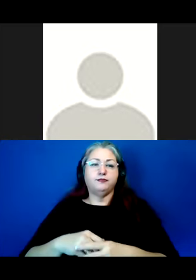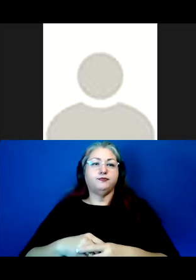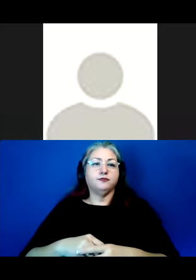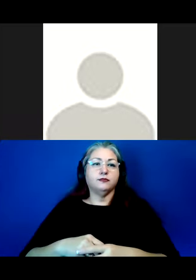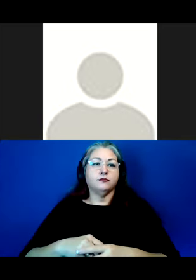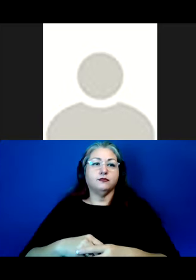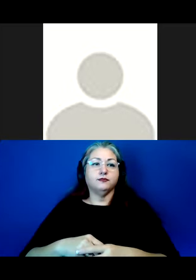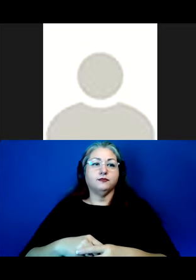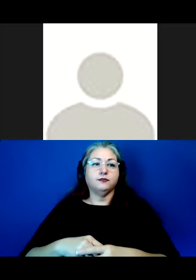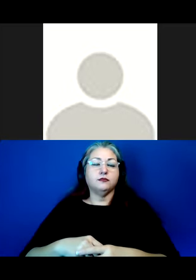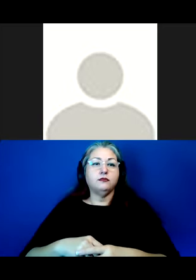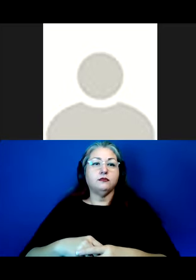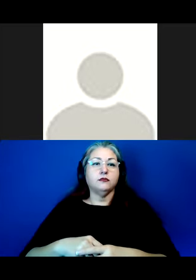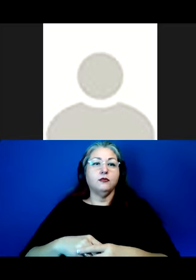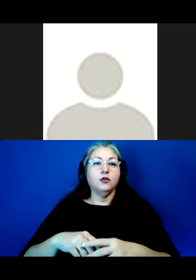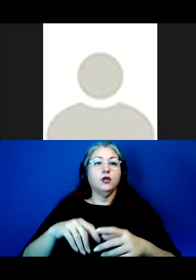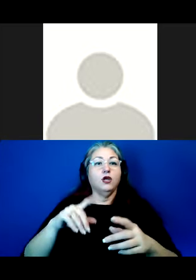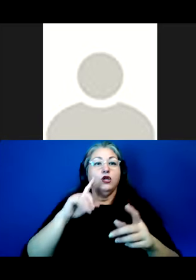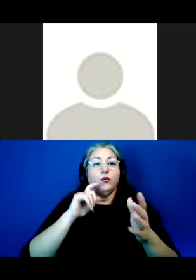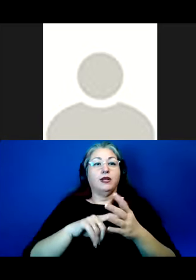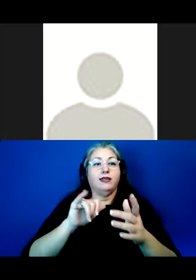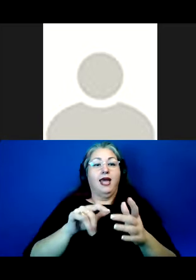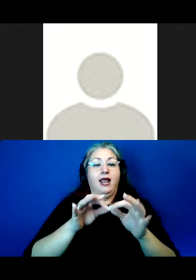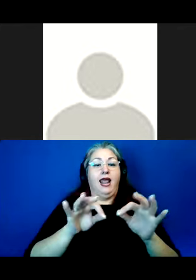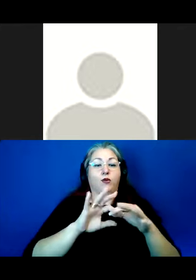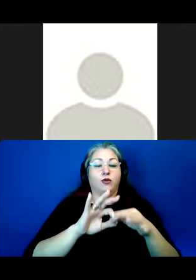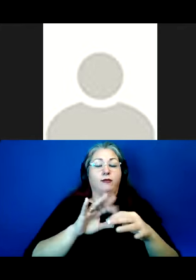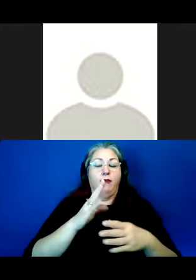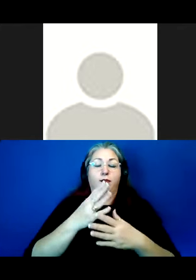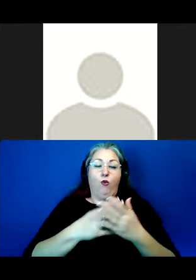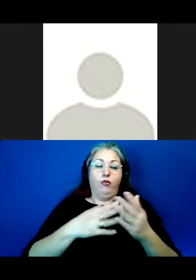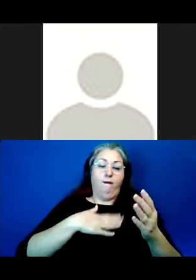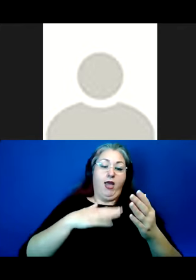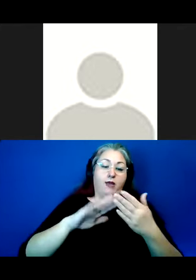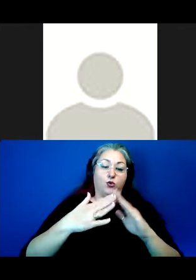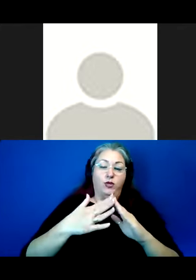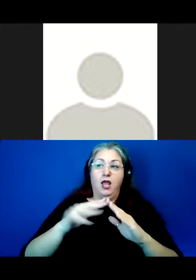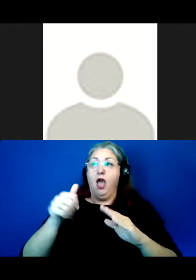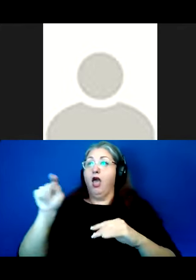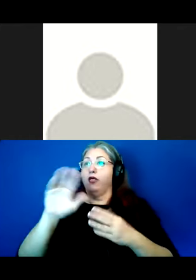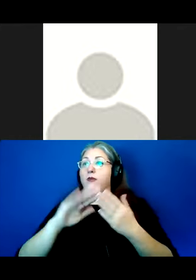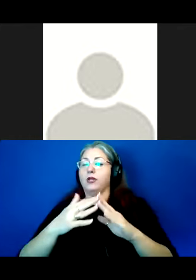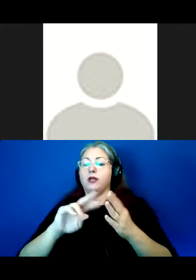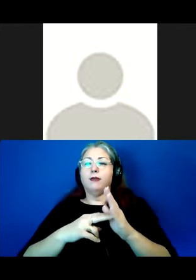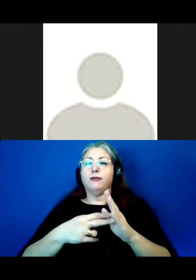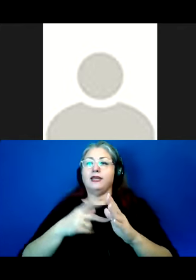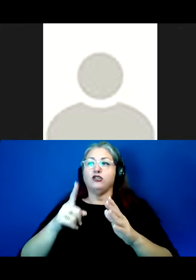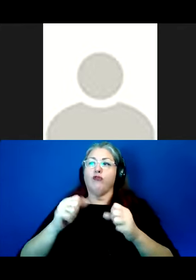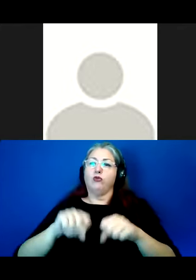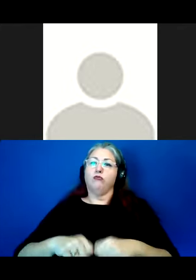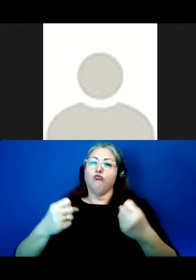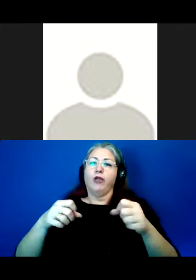In recognition that responding to language shift, both in my community and in other communities, is really about responding to colonial ruptures,